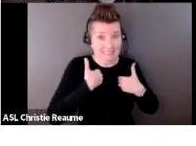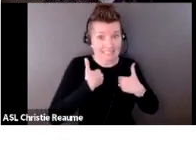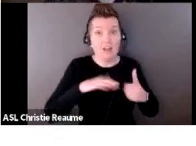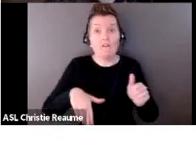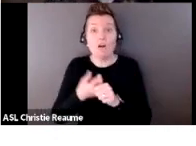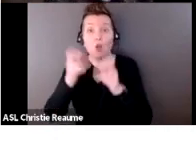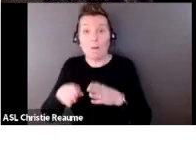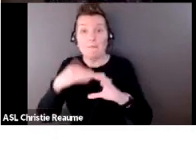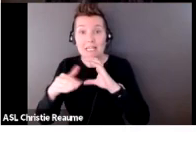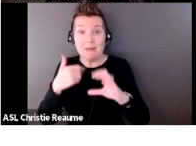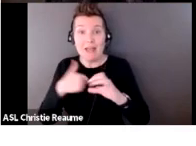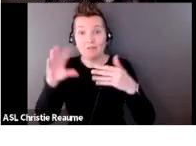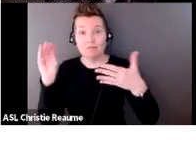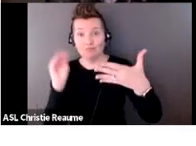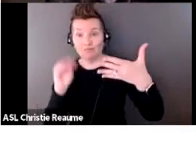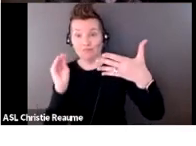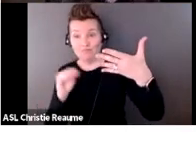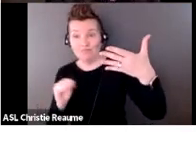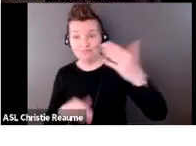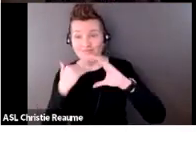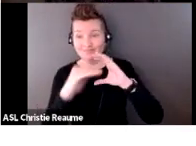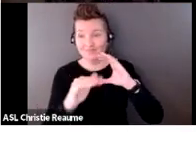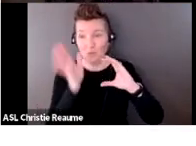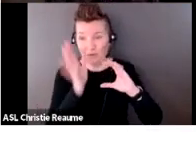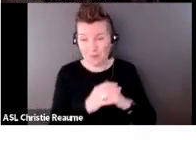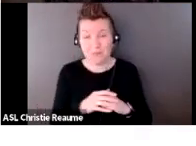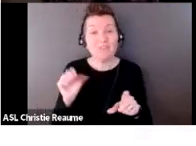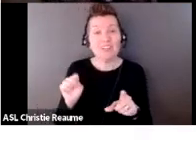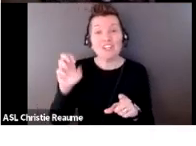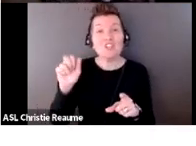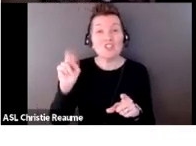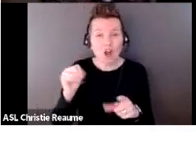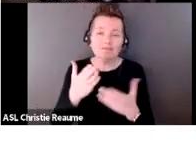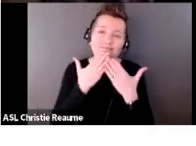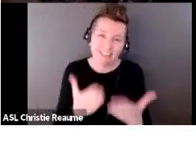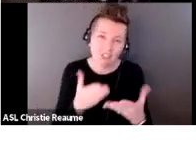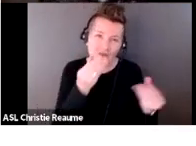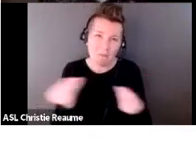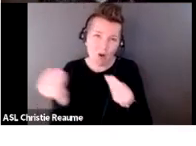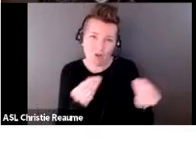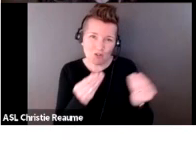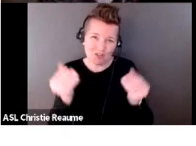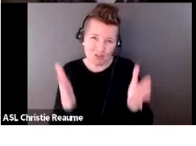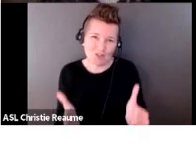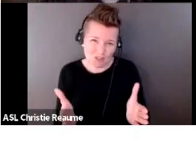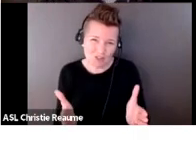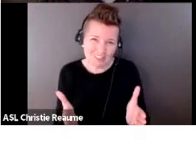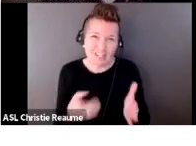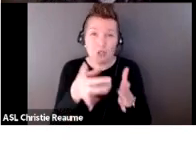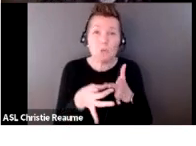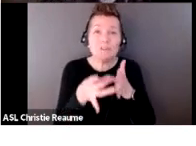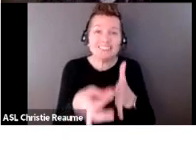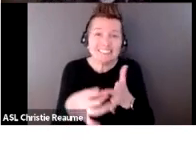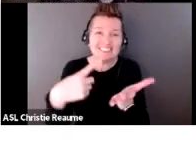Um, but thank you to Sean, uh, for moderating and for leading the discussion. It's a